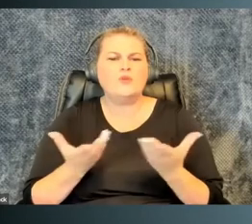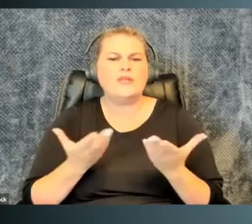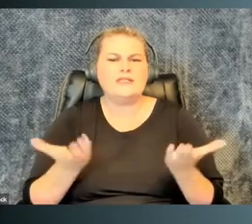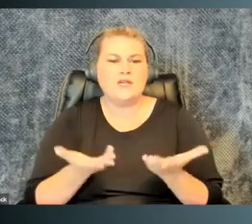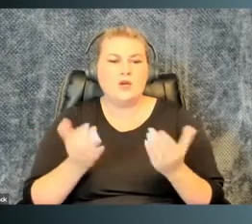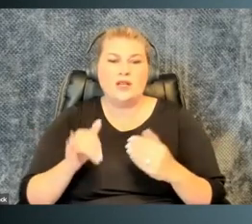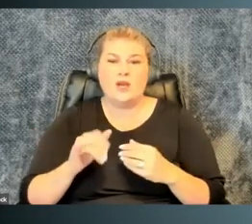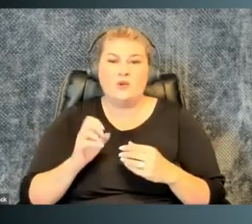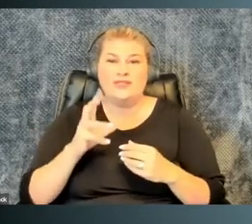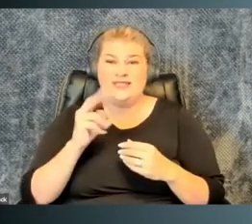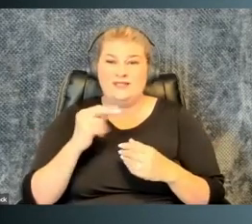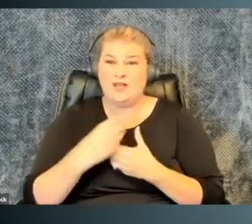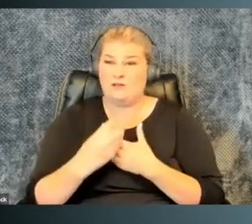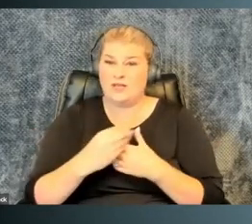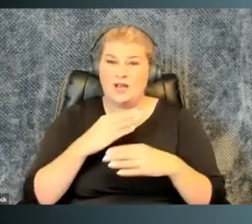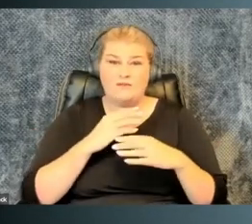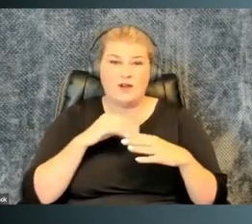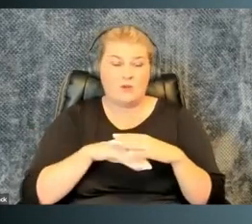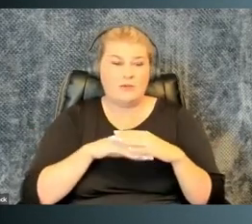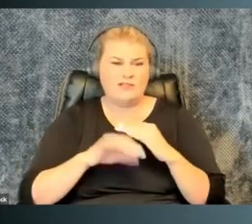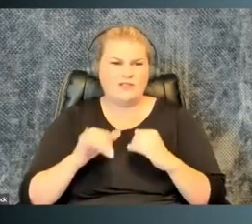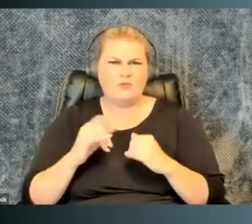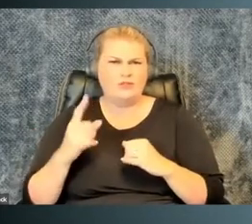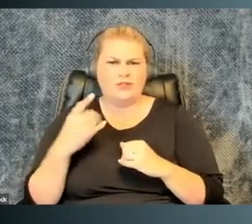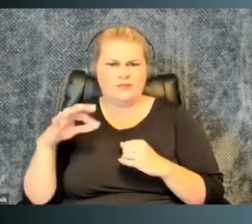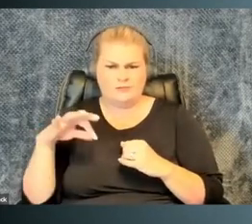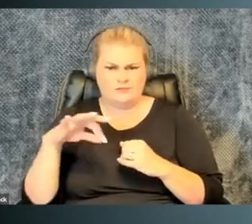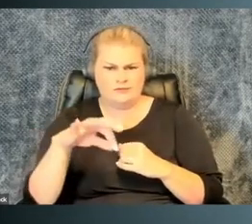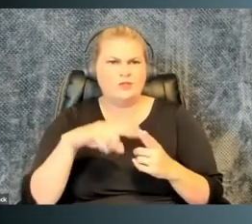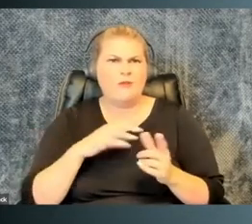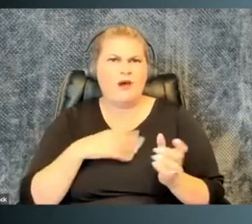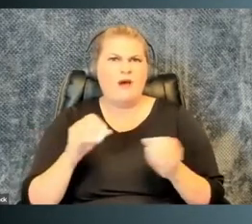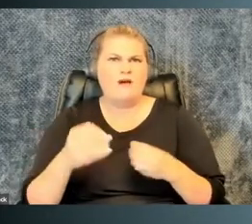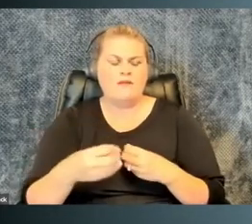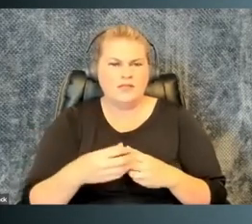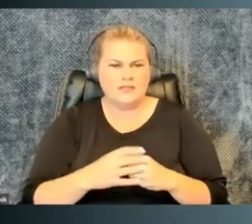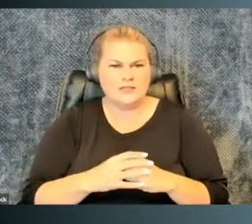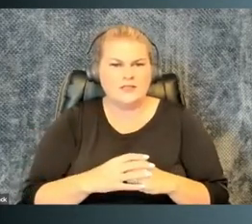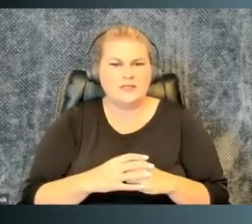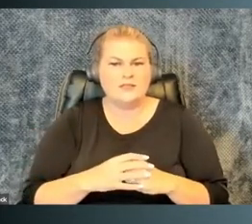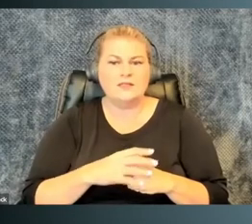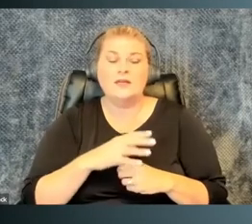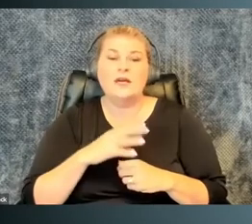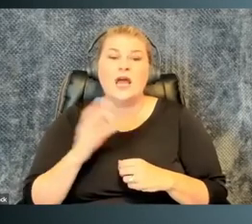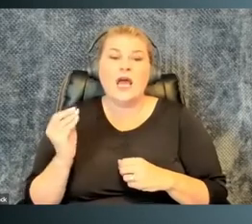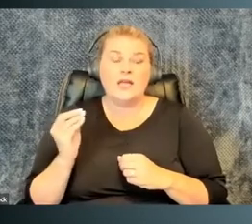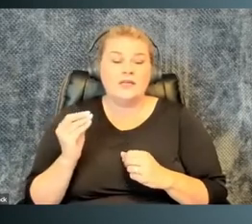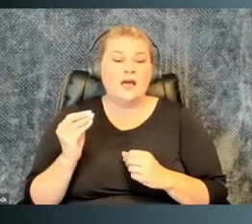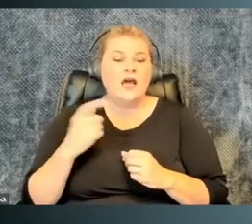me in on how to do things here. And this was even outside of accommodations. This was just to go to my office.